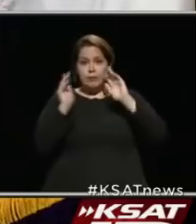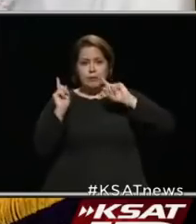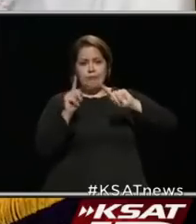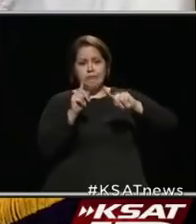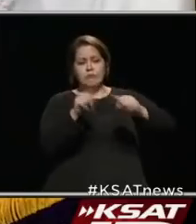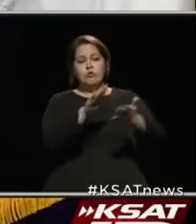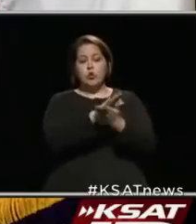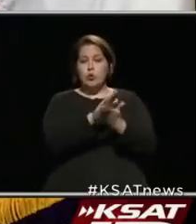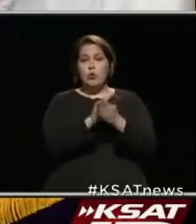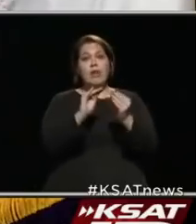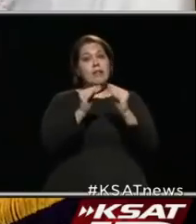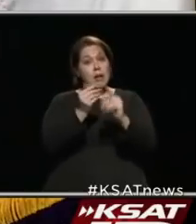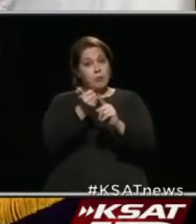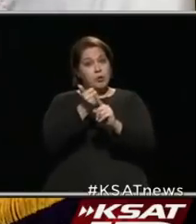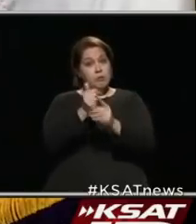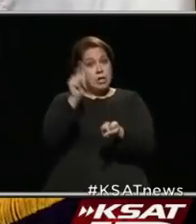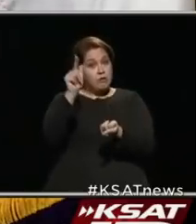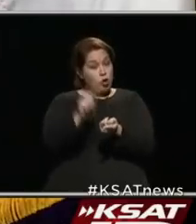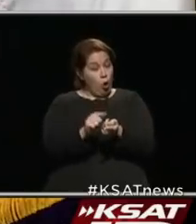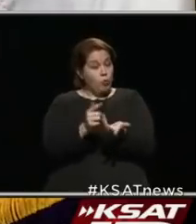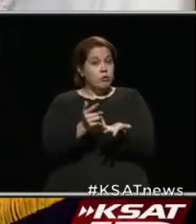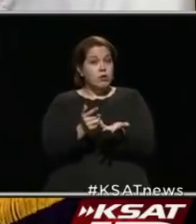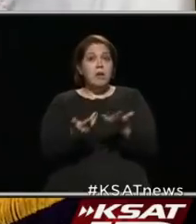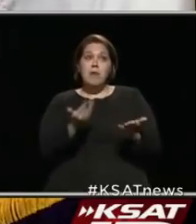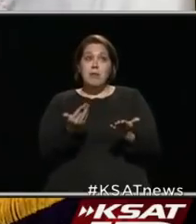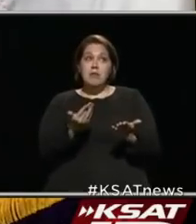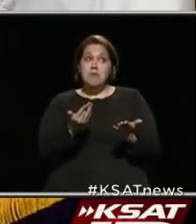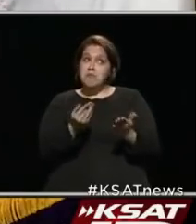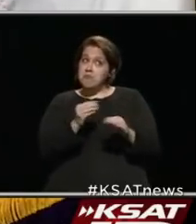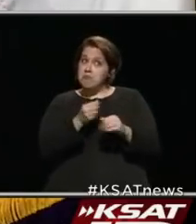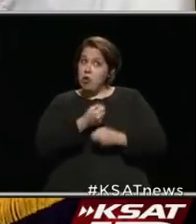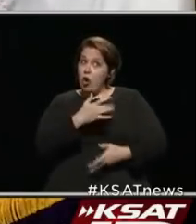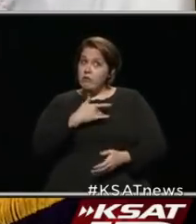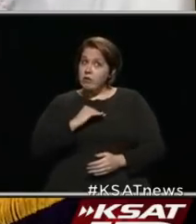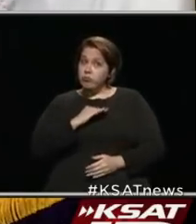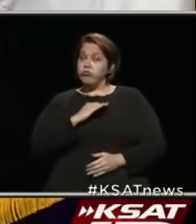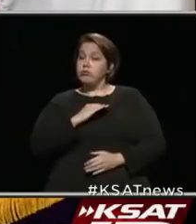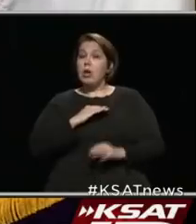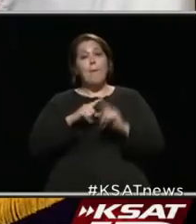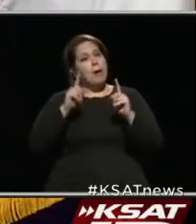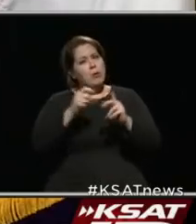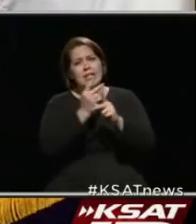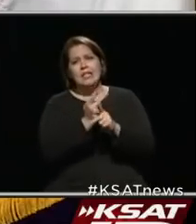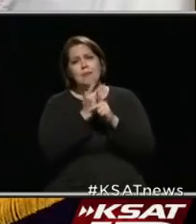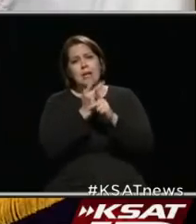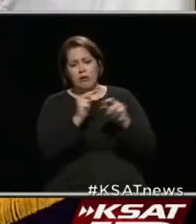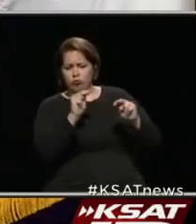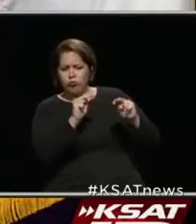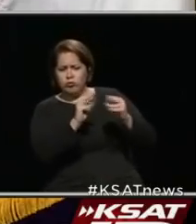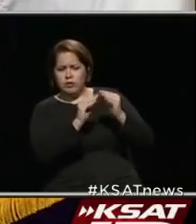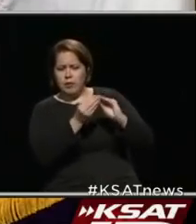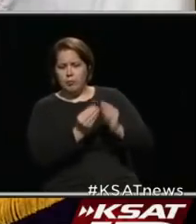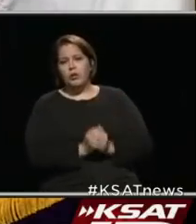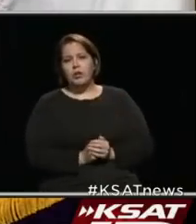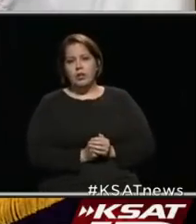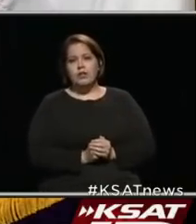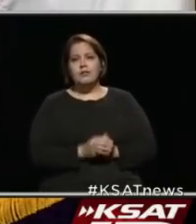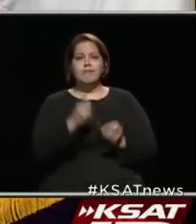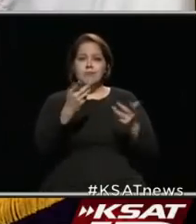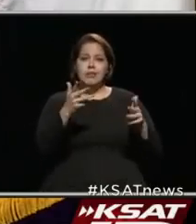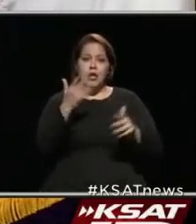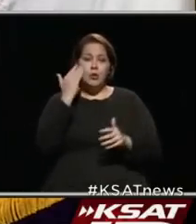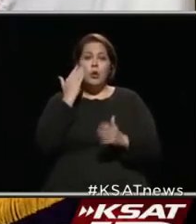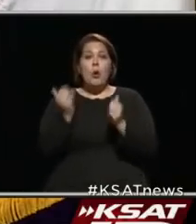numbers are low, and they could be encouraging, although we need to be vigilant and watch them closely. As you know,